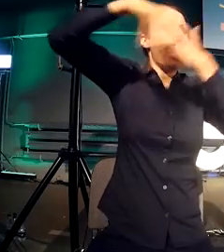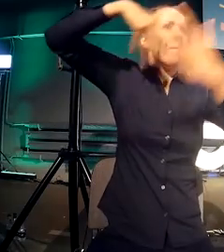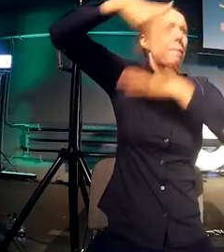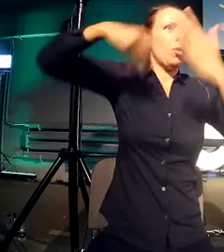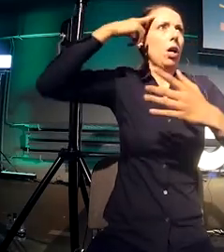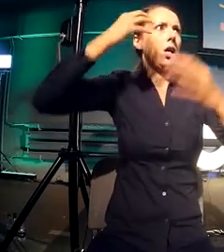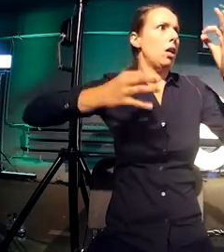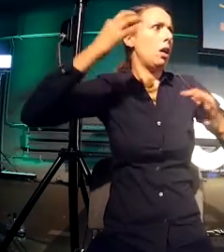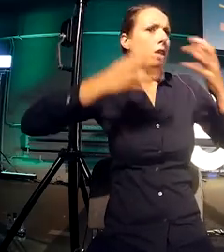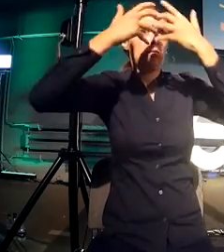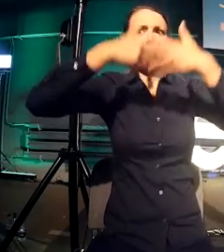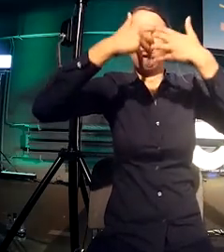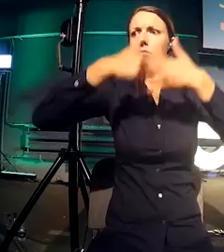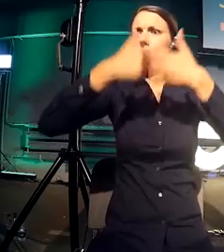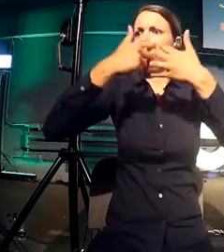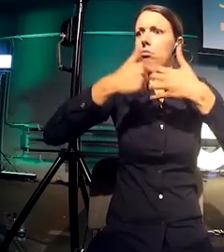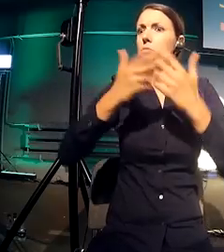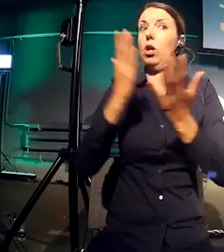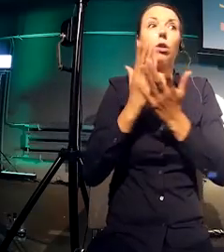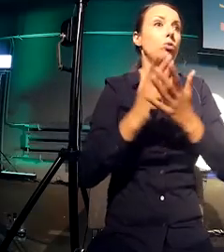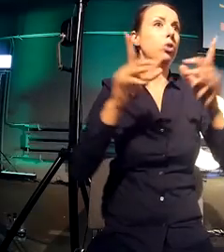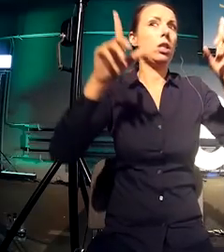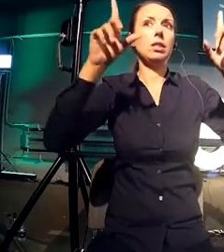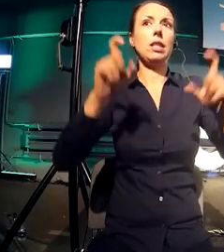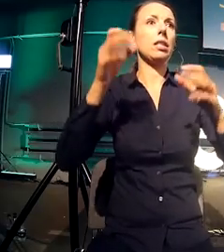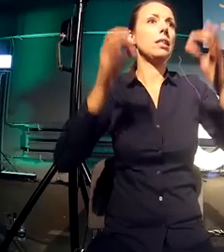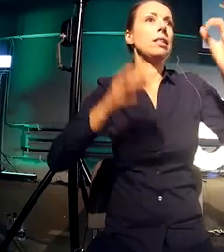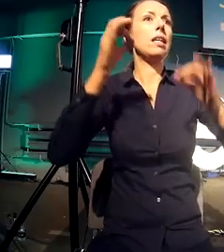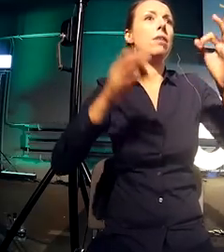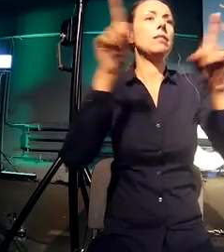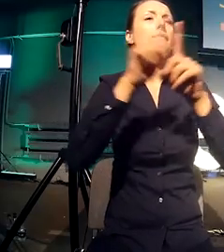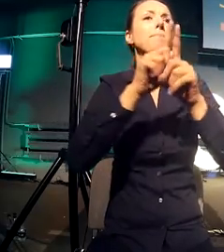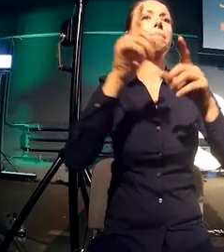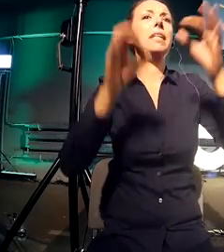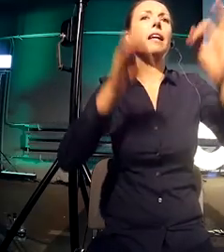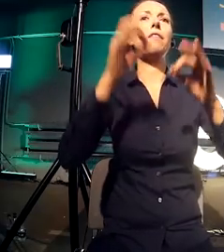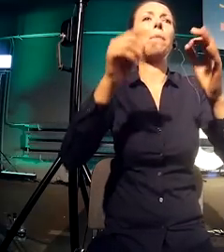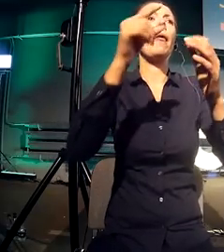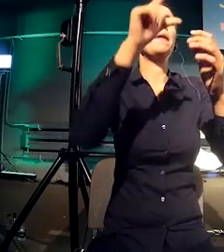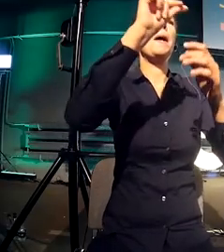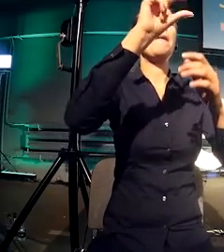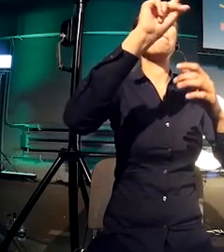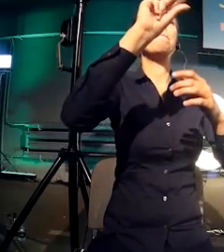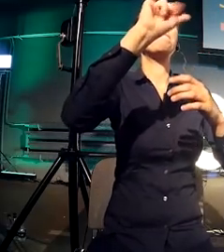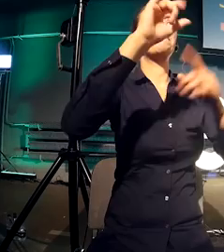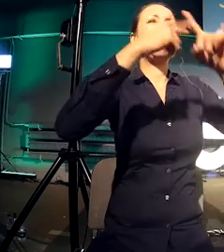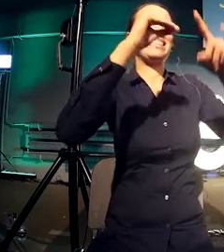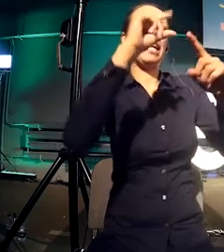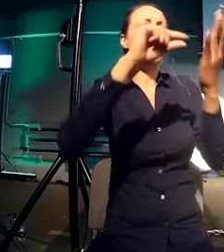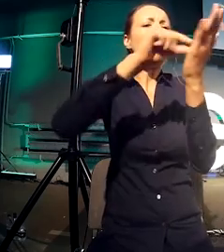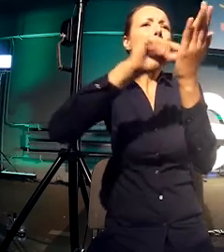pixels and how pixel perfect matters. And I started investigating that for my years to come.